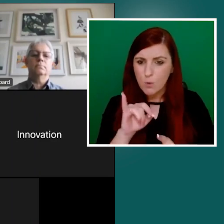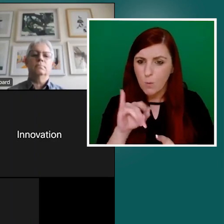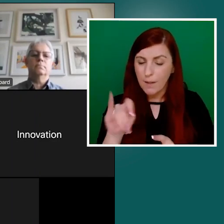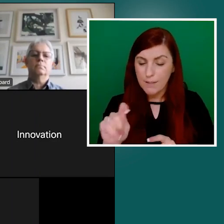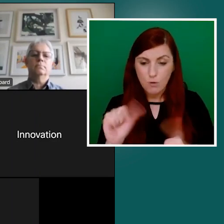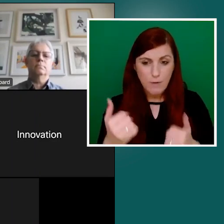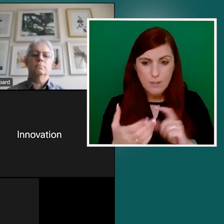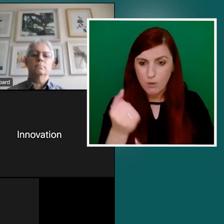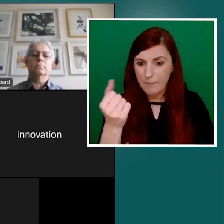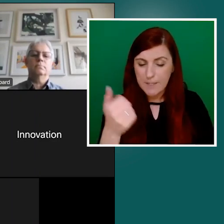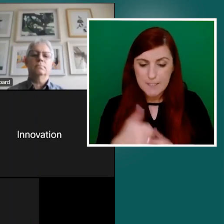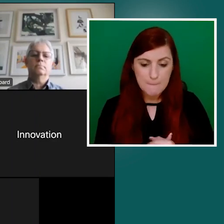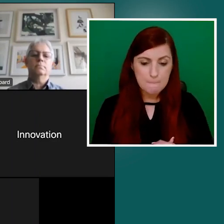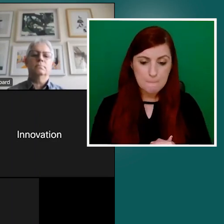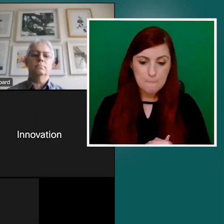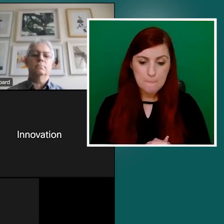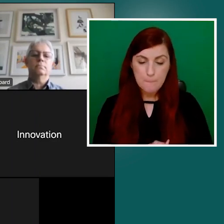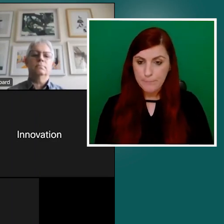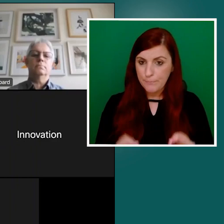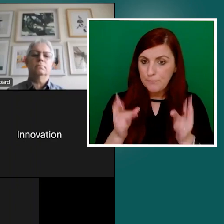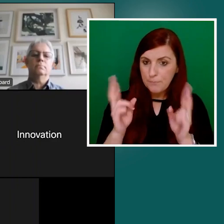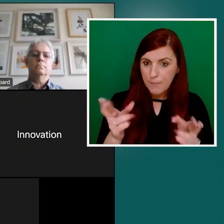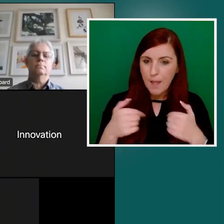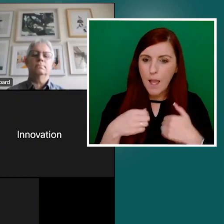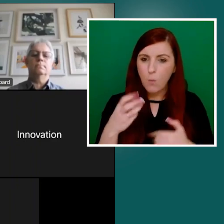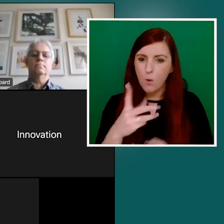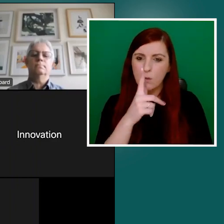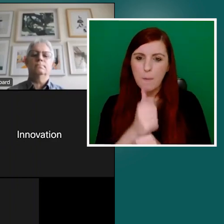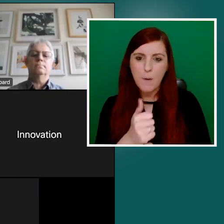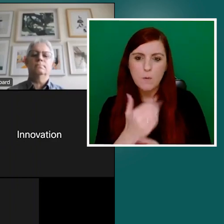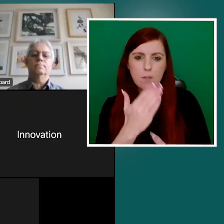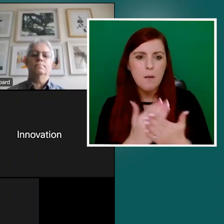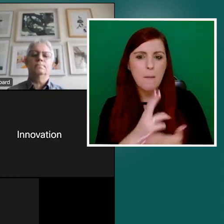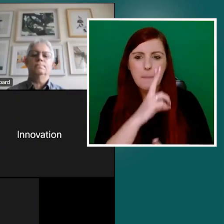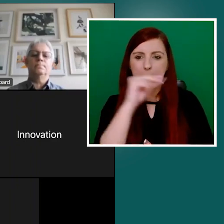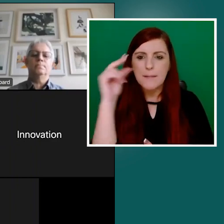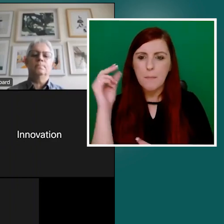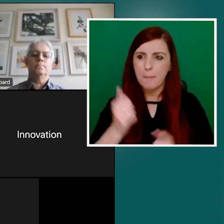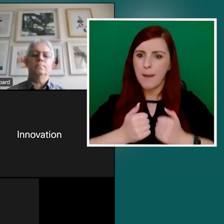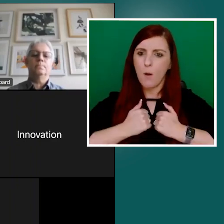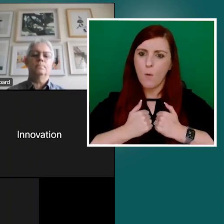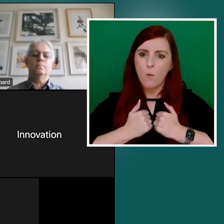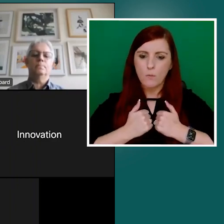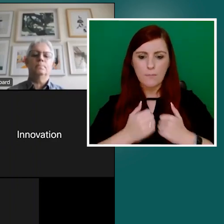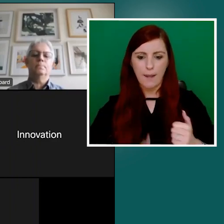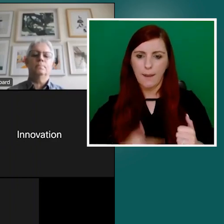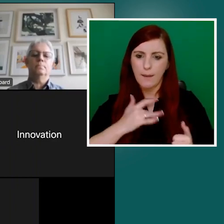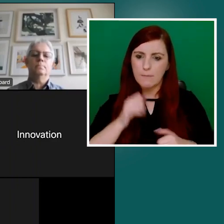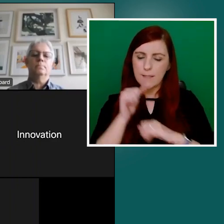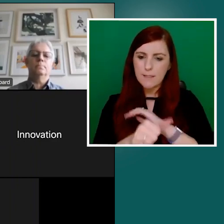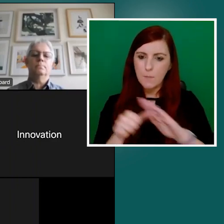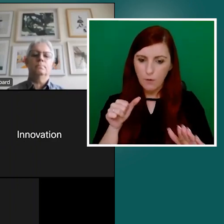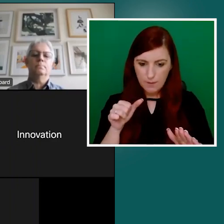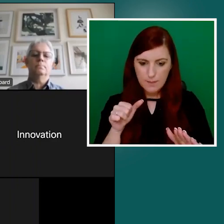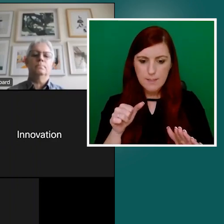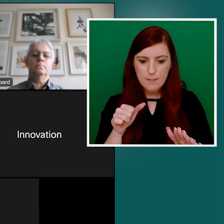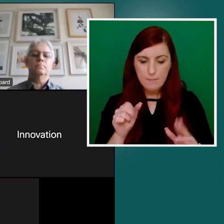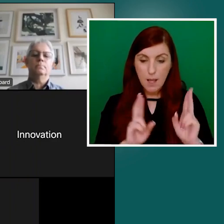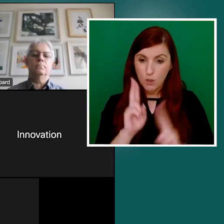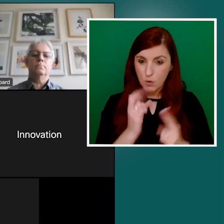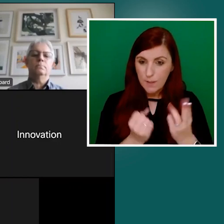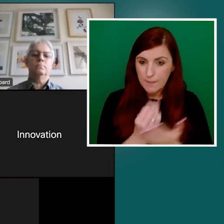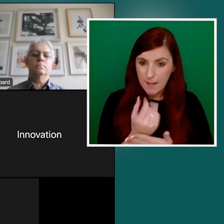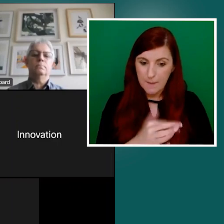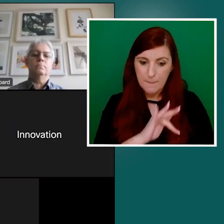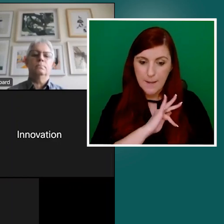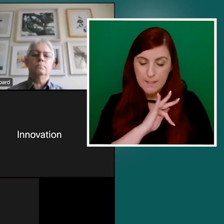You're right. I'm going to talk to you about some examples of my own lived experience. I should explain that I am totally blind. So